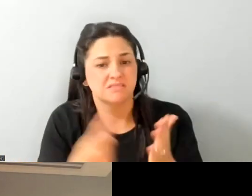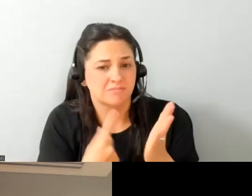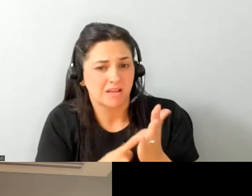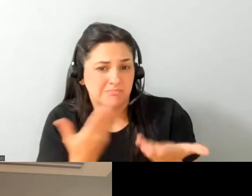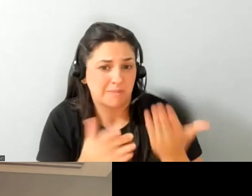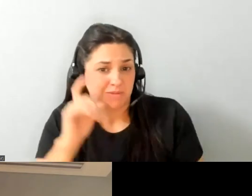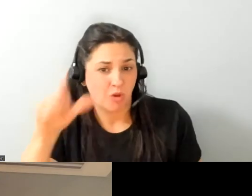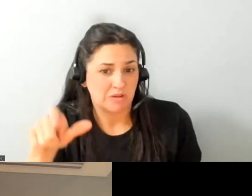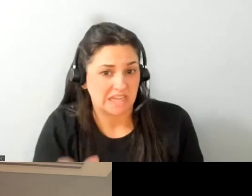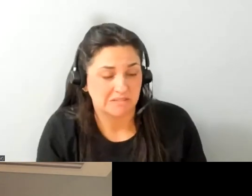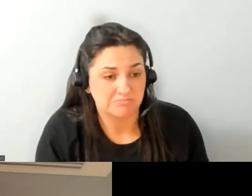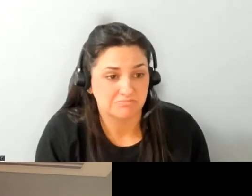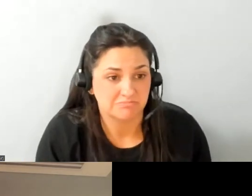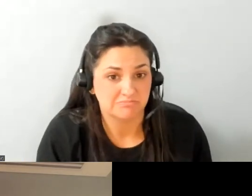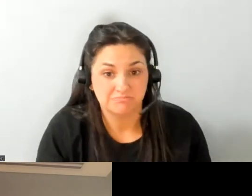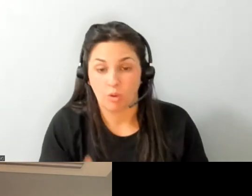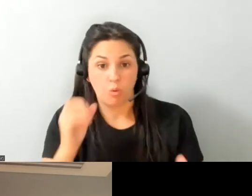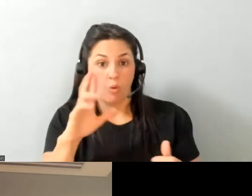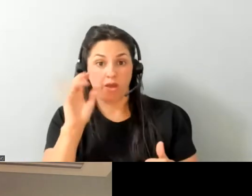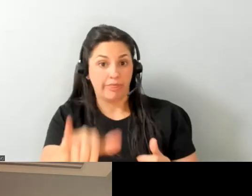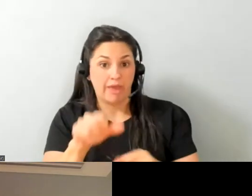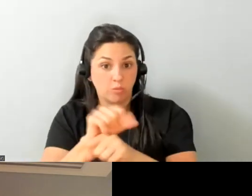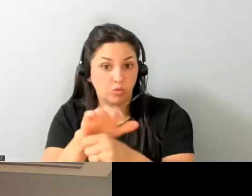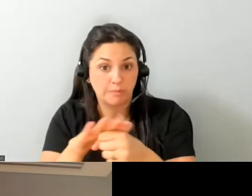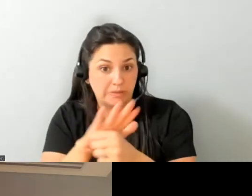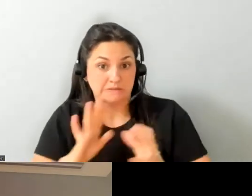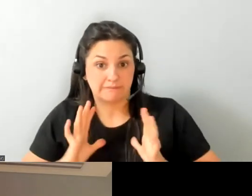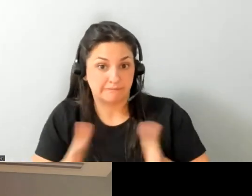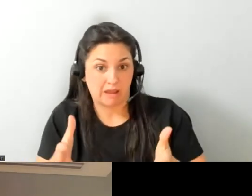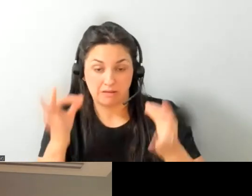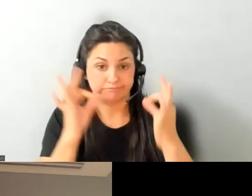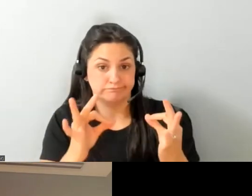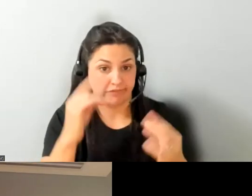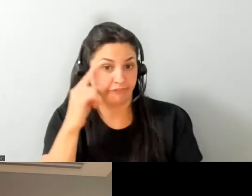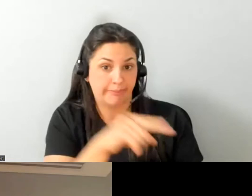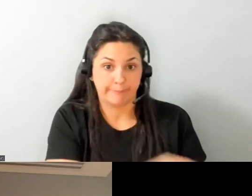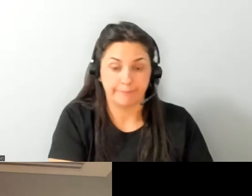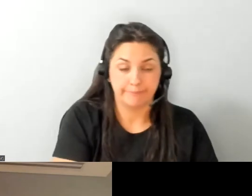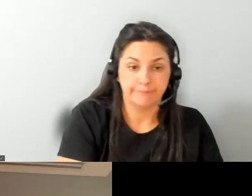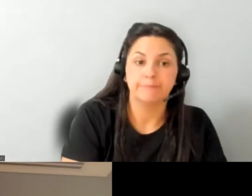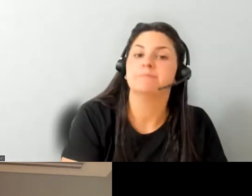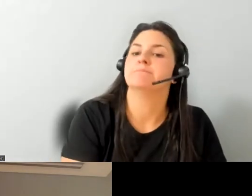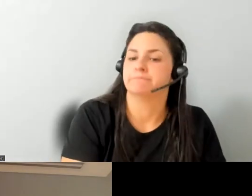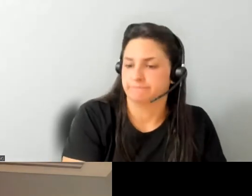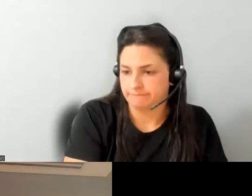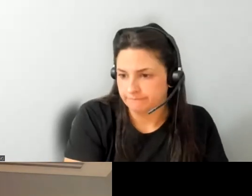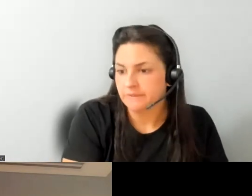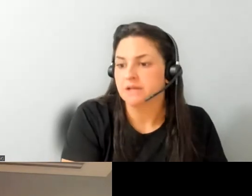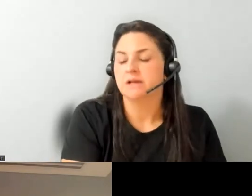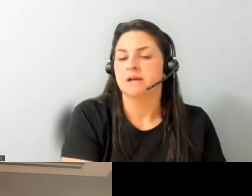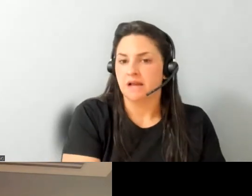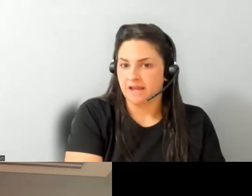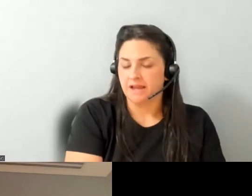in a workplace or it's already adapted to them and i think those expectations of